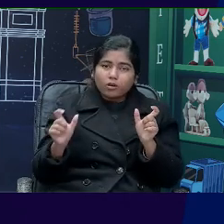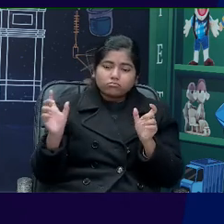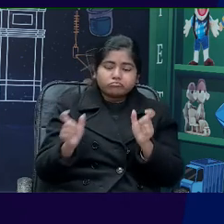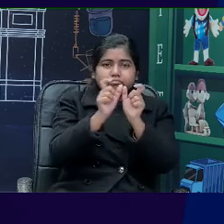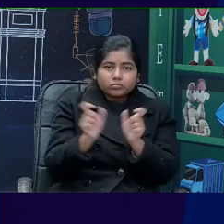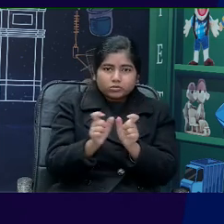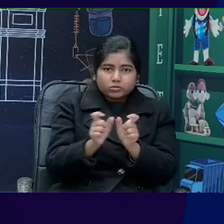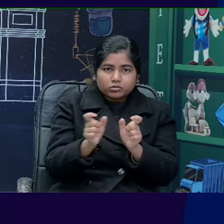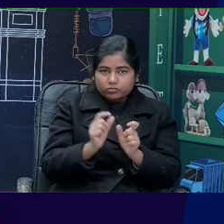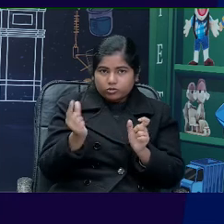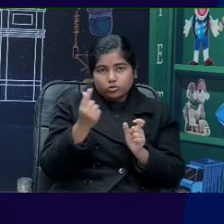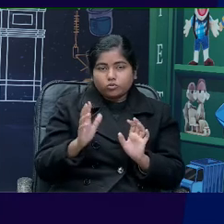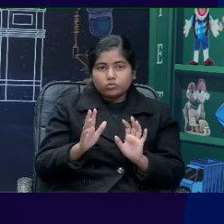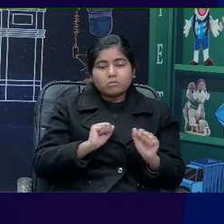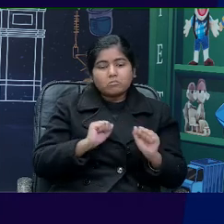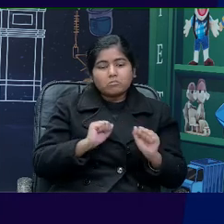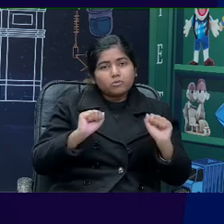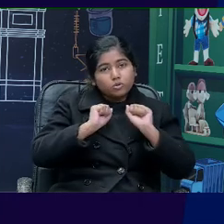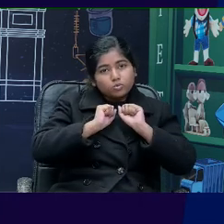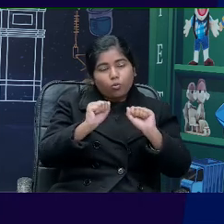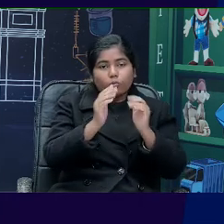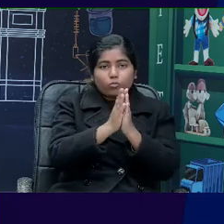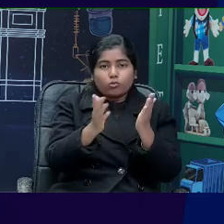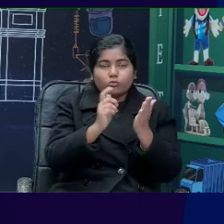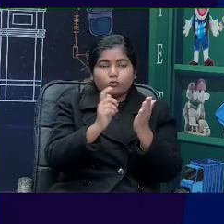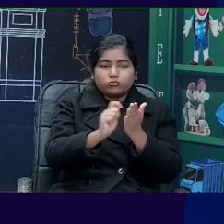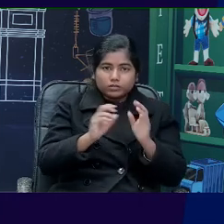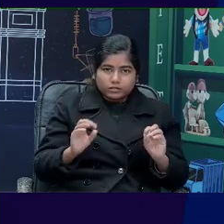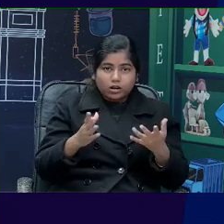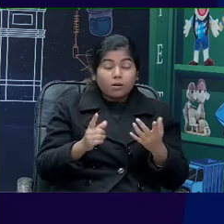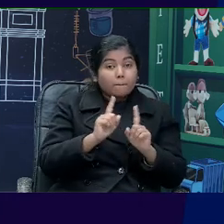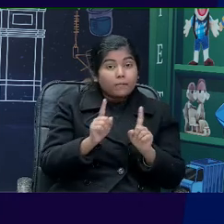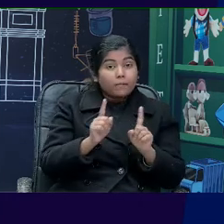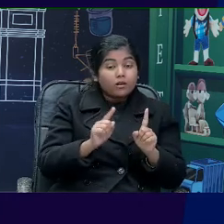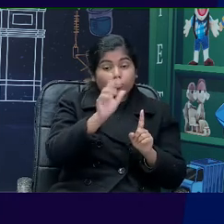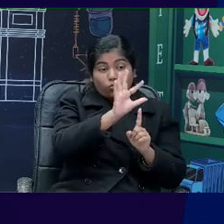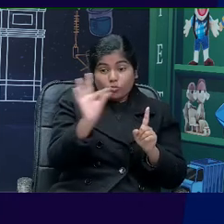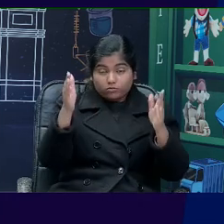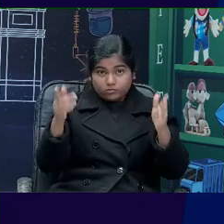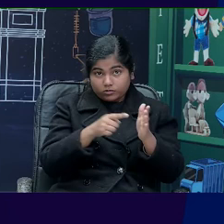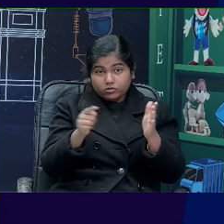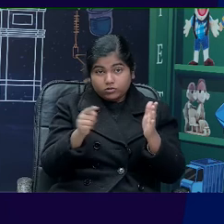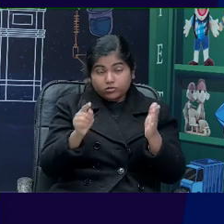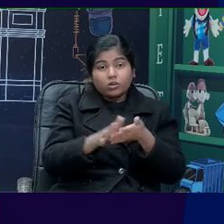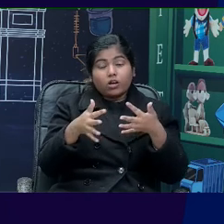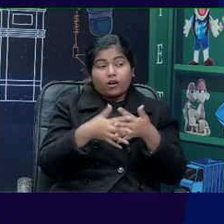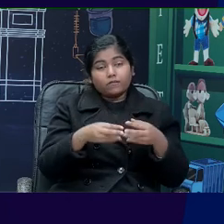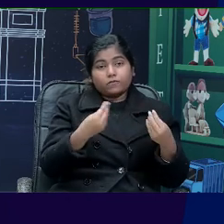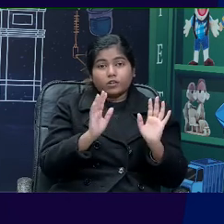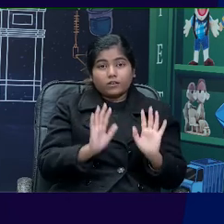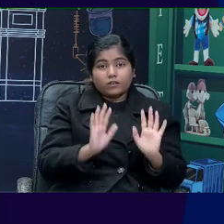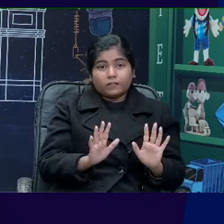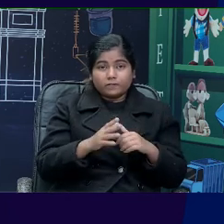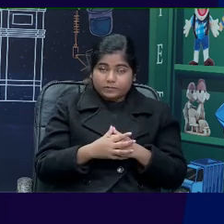phrases and create your own diary entries for at least one week. That's the homework that you have from this